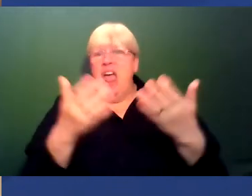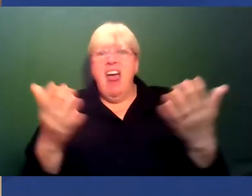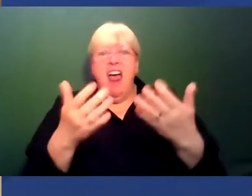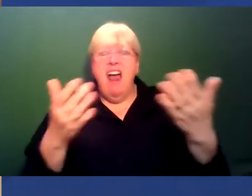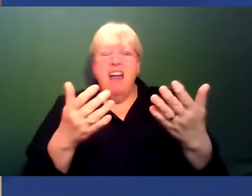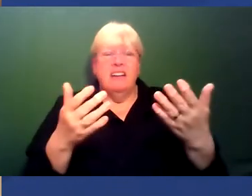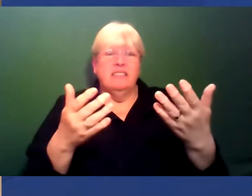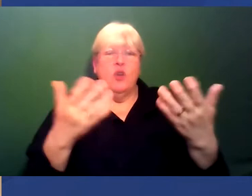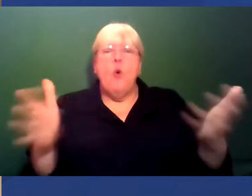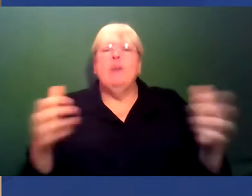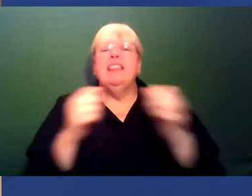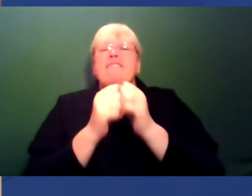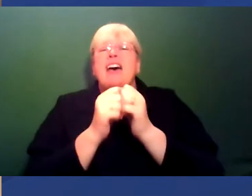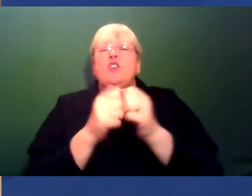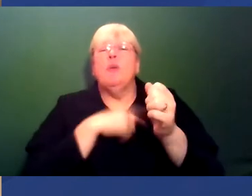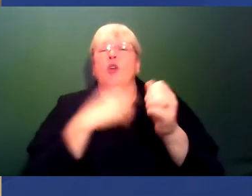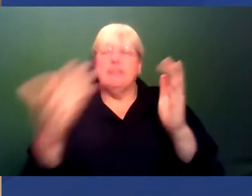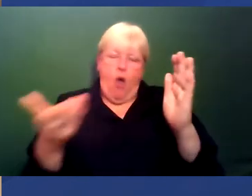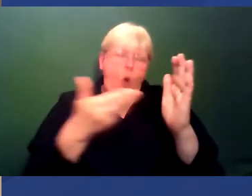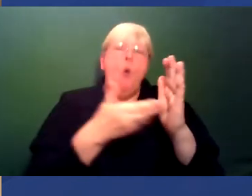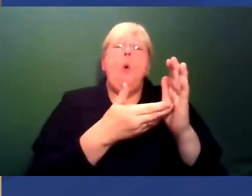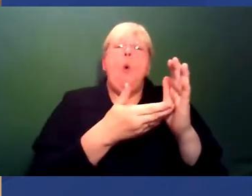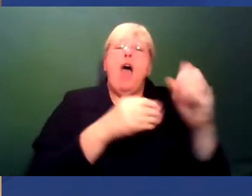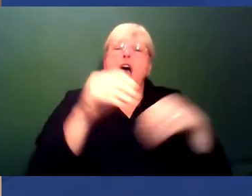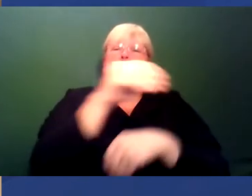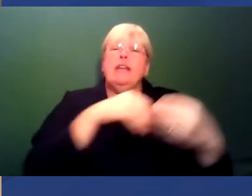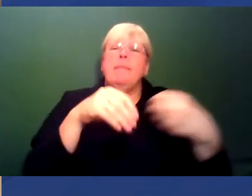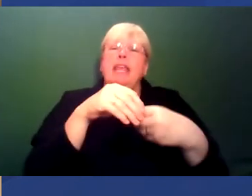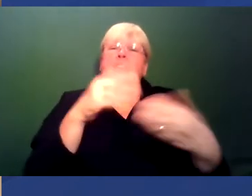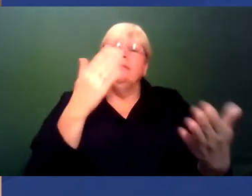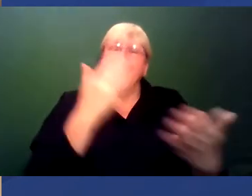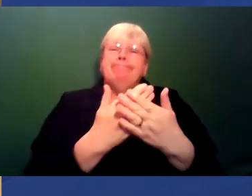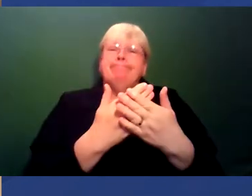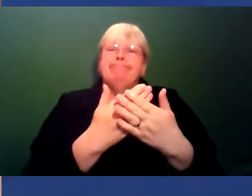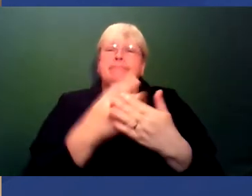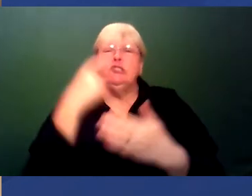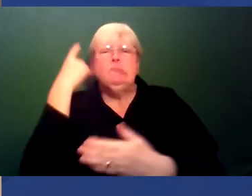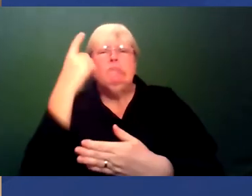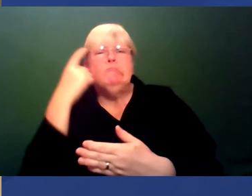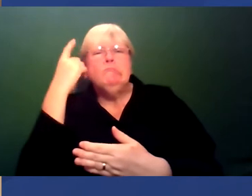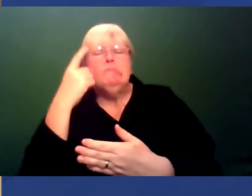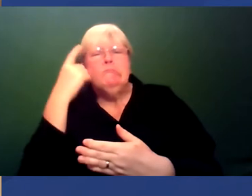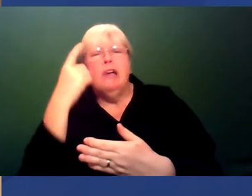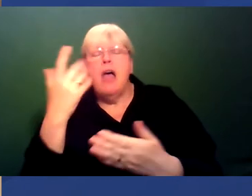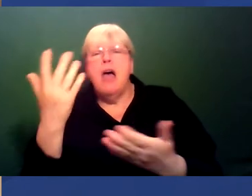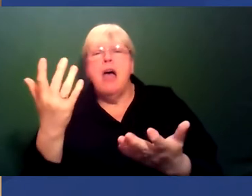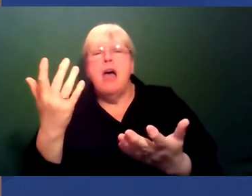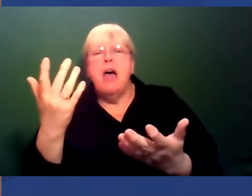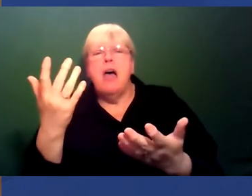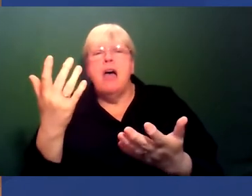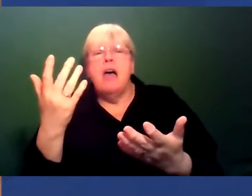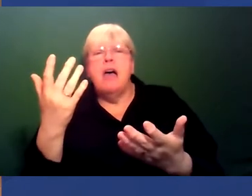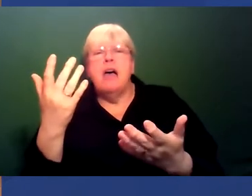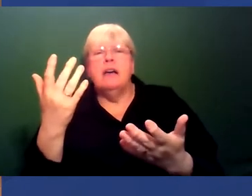only value Black people because they brought something to the economy. You know, there's all, there's all these curiosities, which David Aldersega